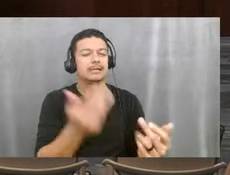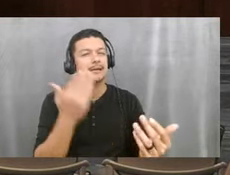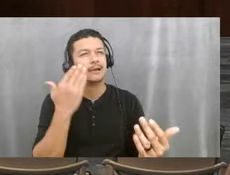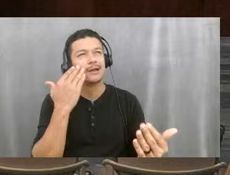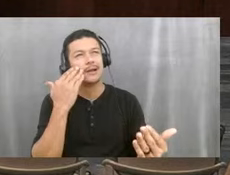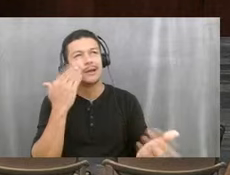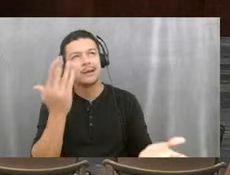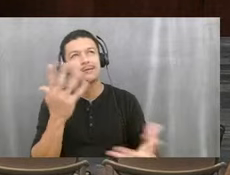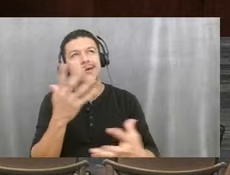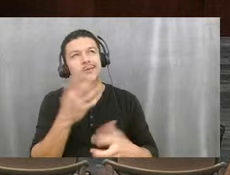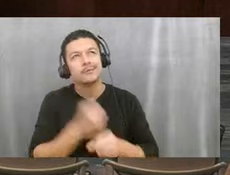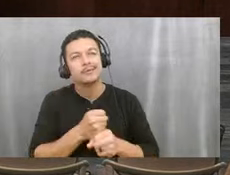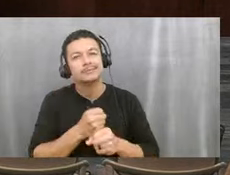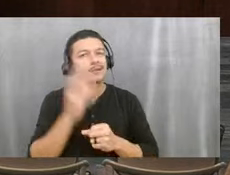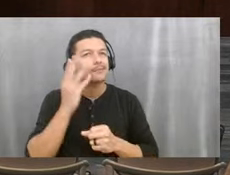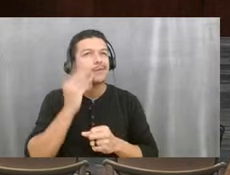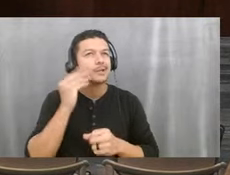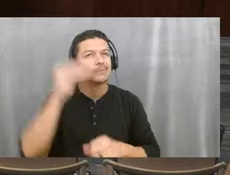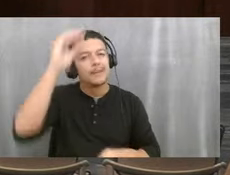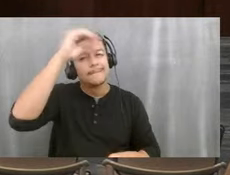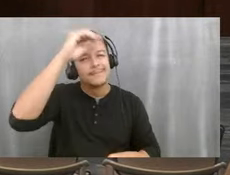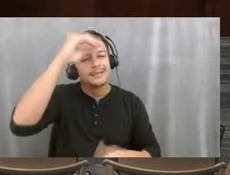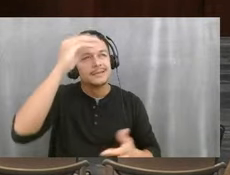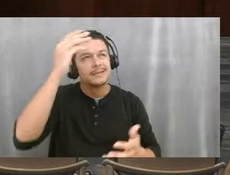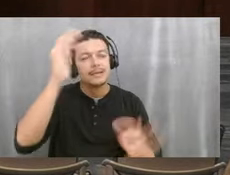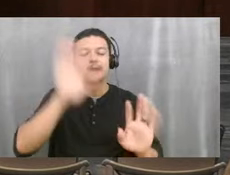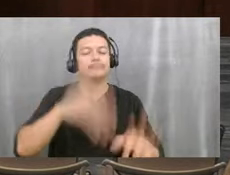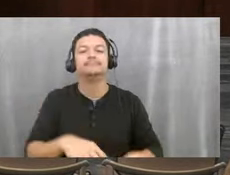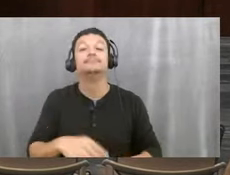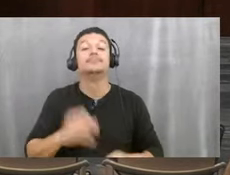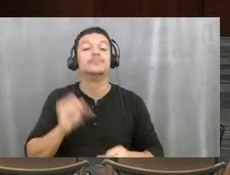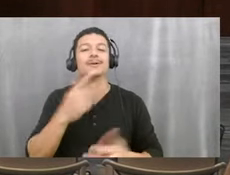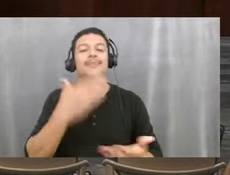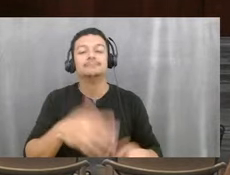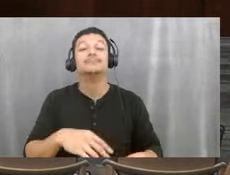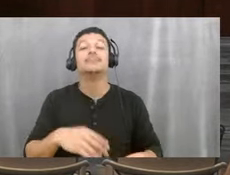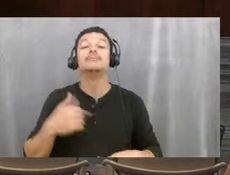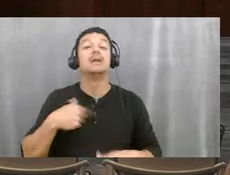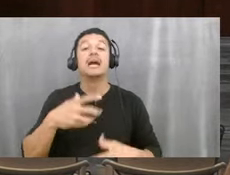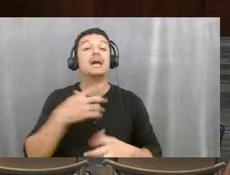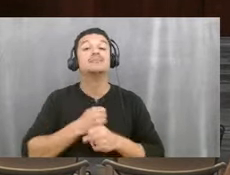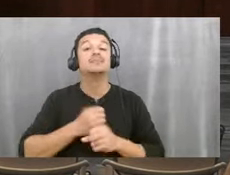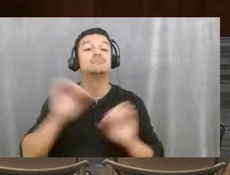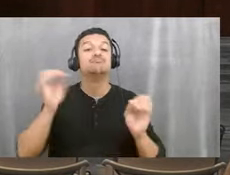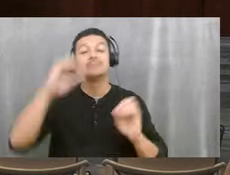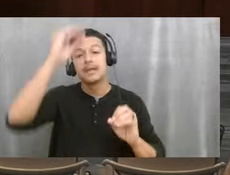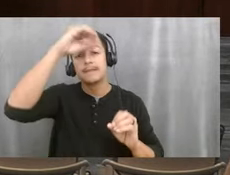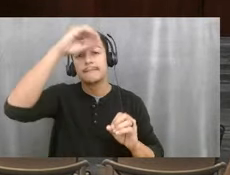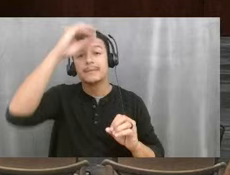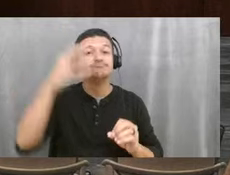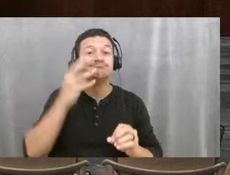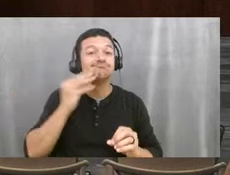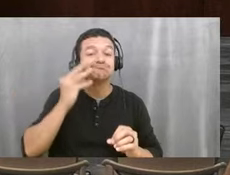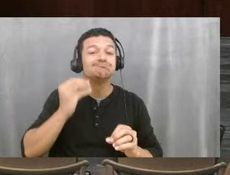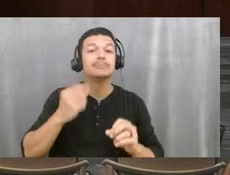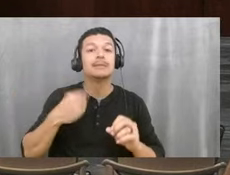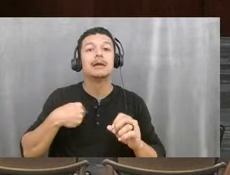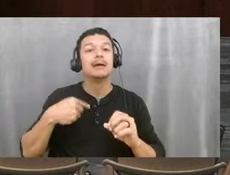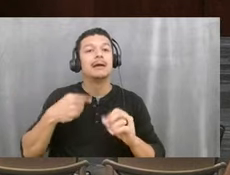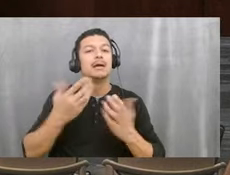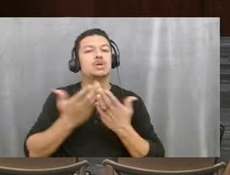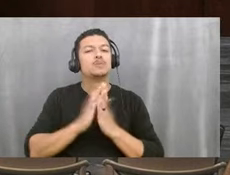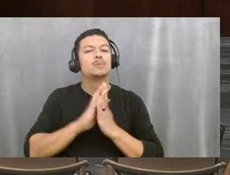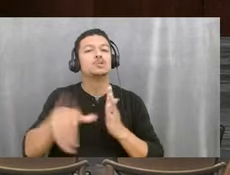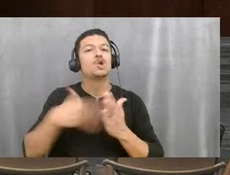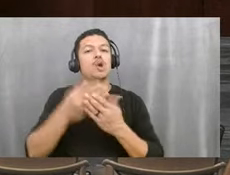expert opinion. was more so just, okay, thanks. I have not received any expert opinion. I request that these disclosures and all written communications be